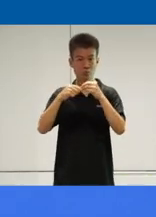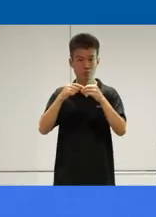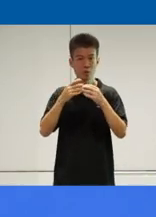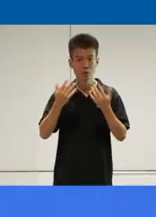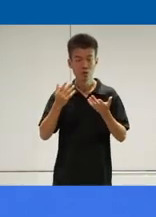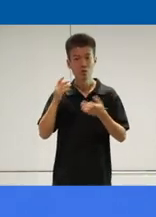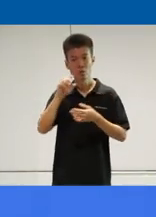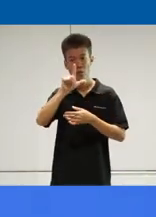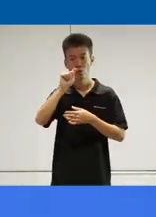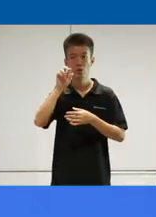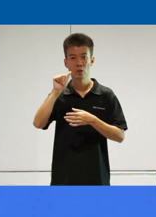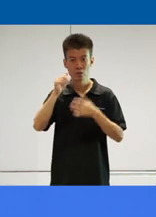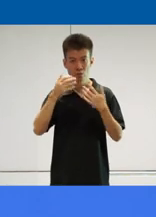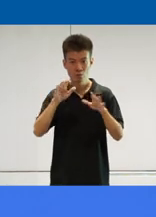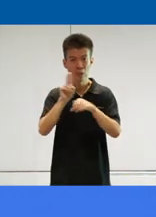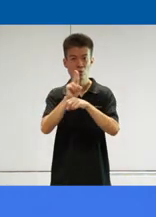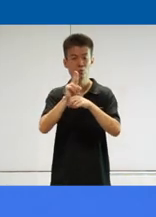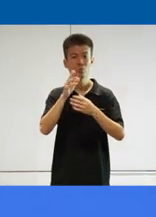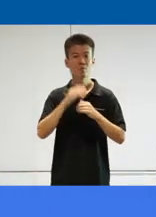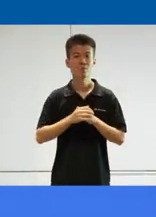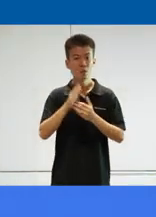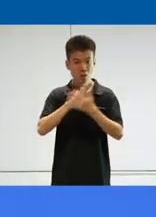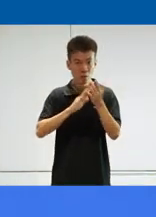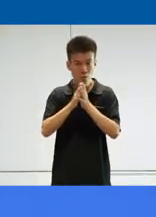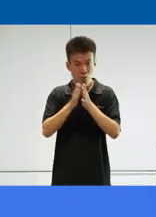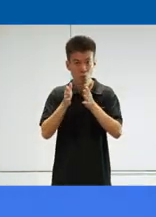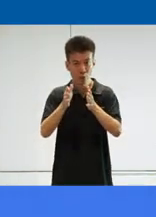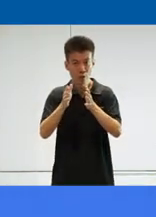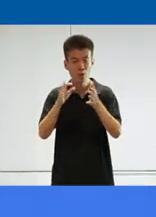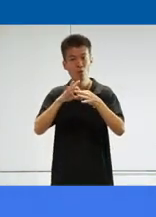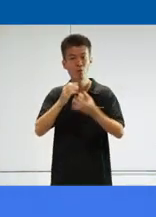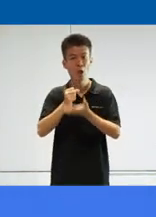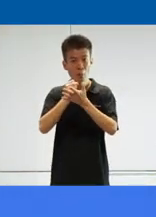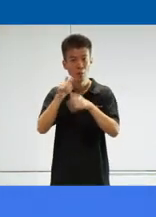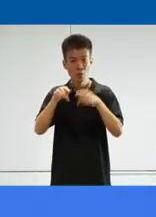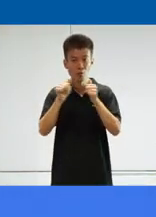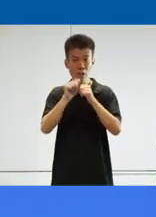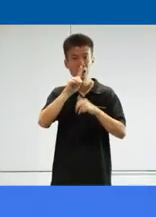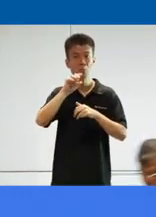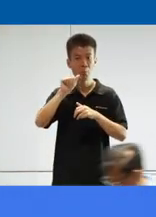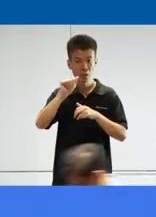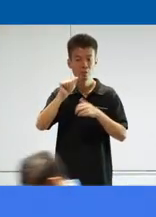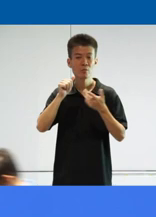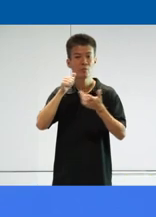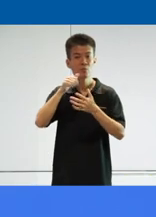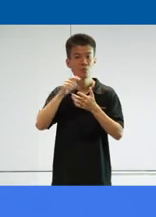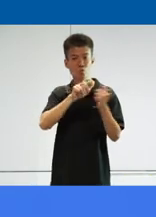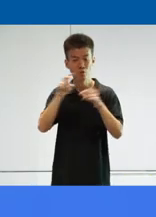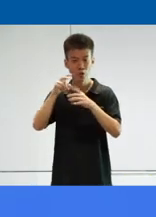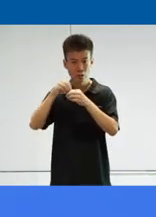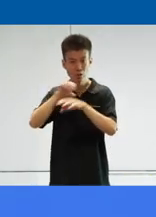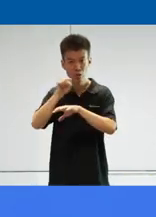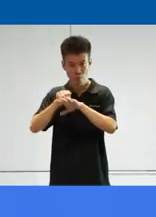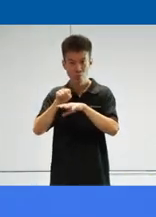about how LTA has been using some interesting ways of helping people with disabilities navigate around Singapore. yeah,